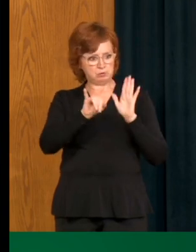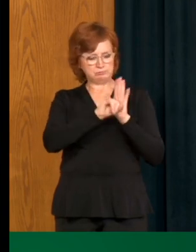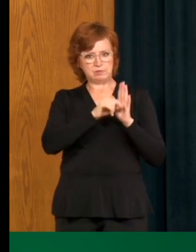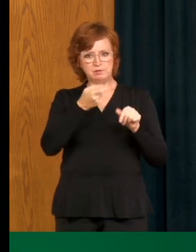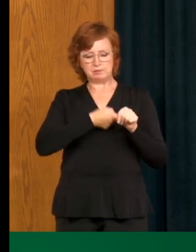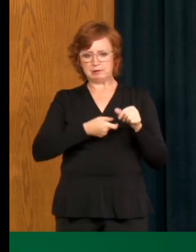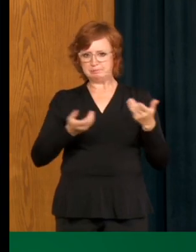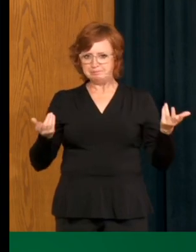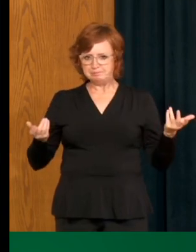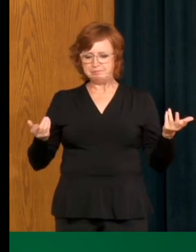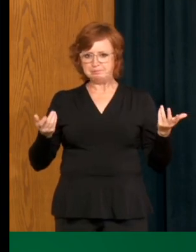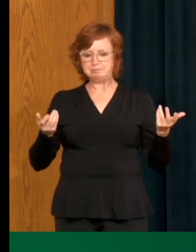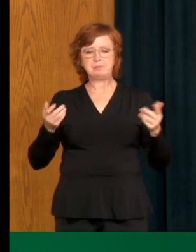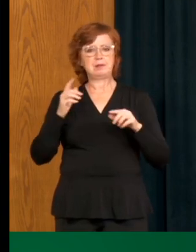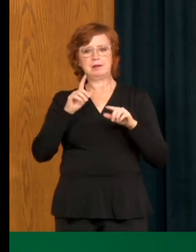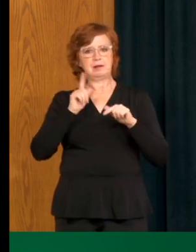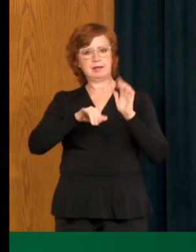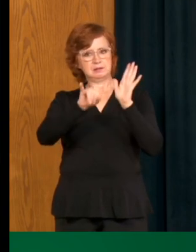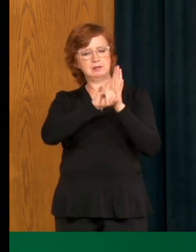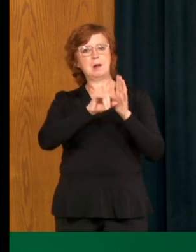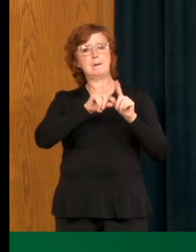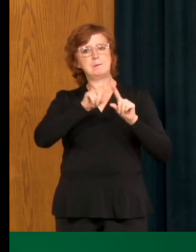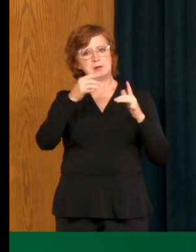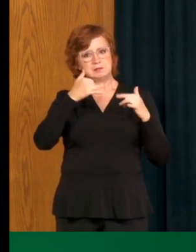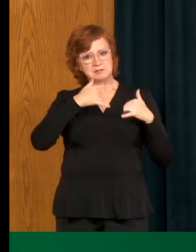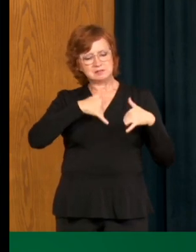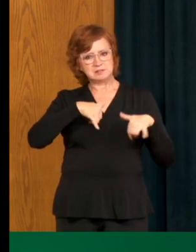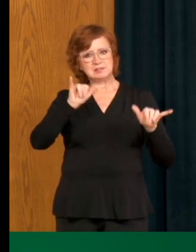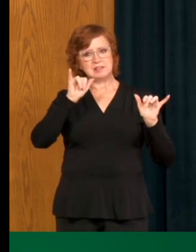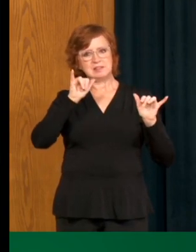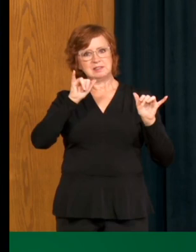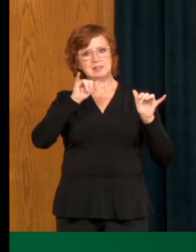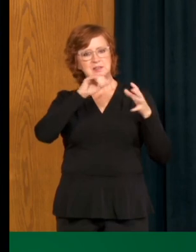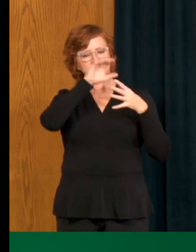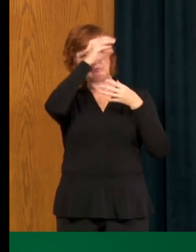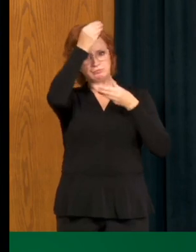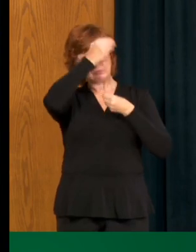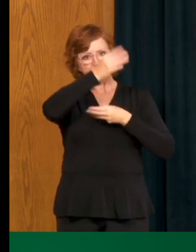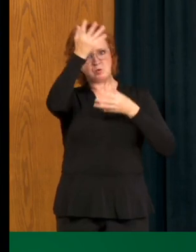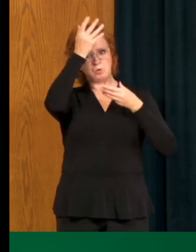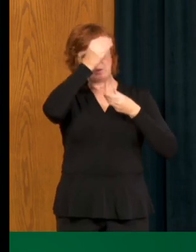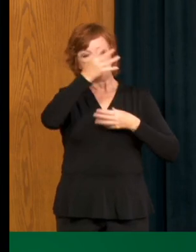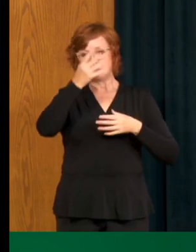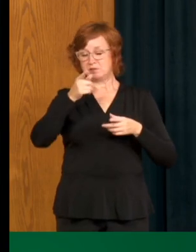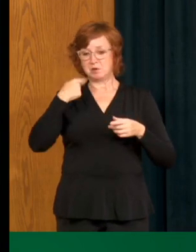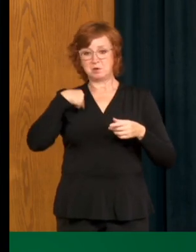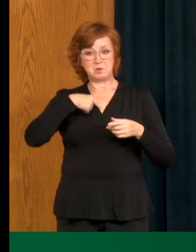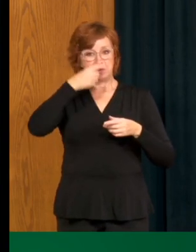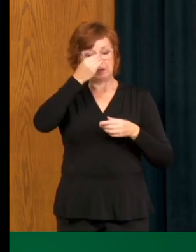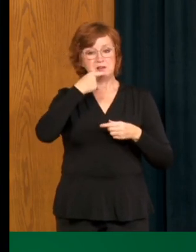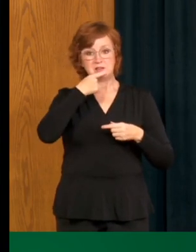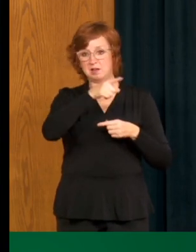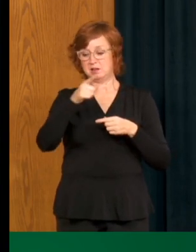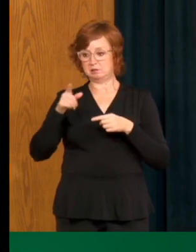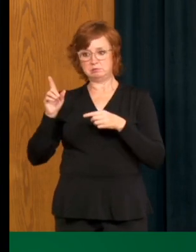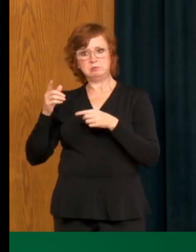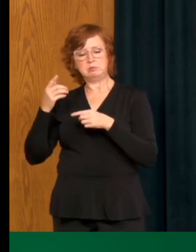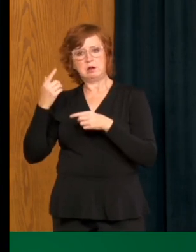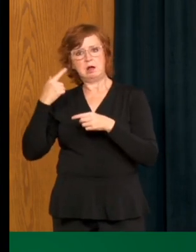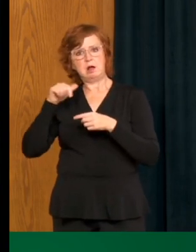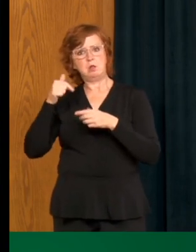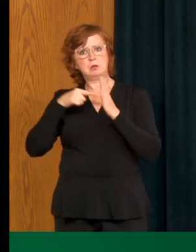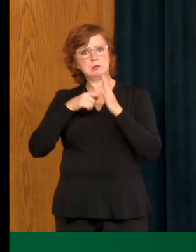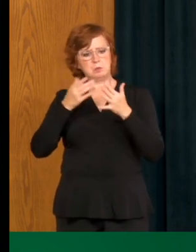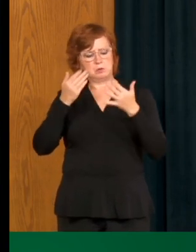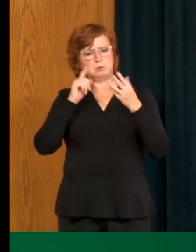with someone with COVID-19. We've reported numerous businesses across the province when we felt that public safety